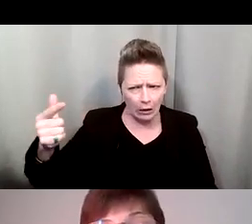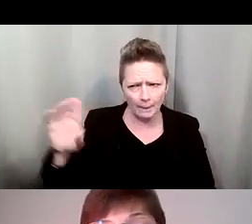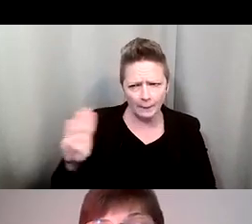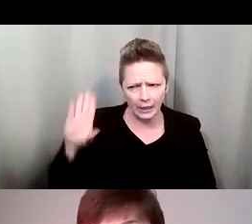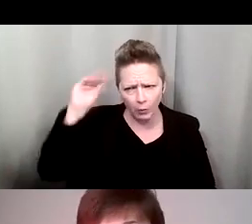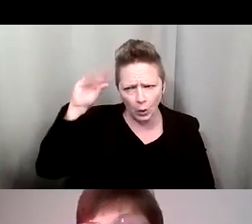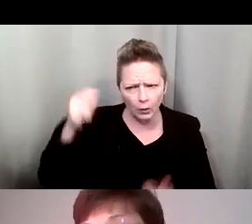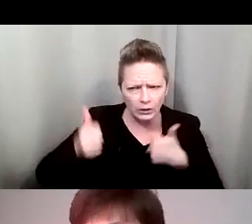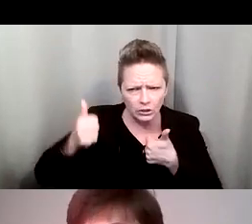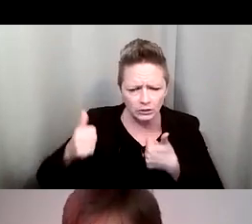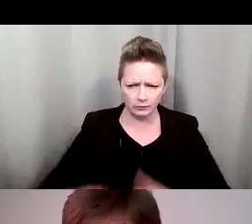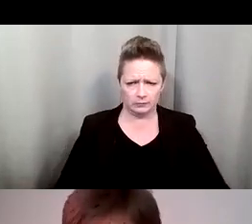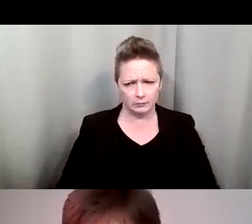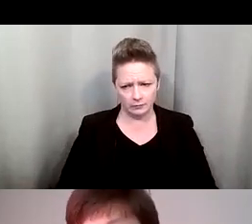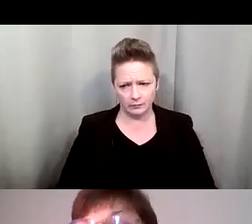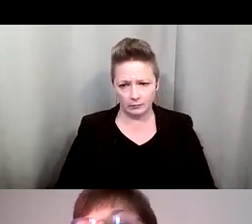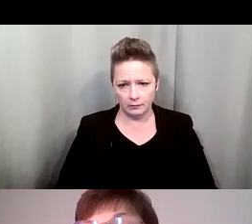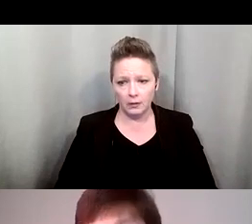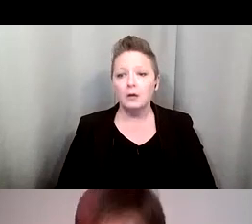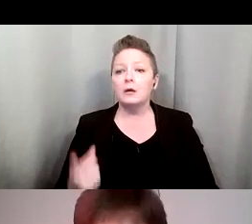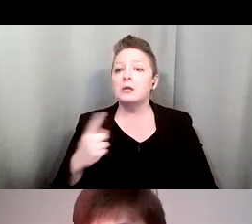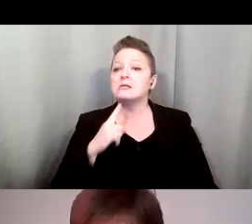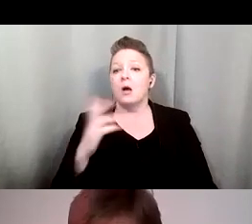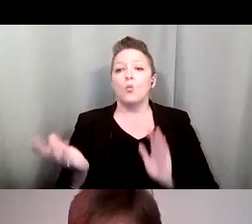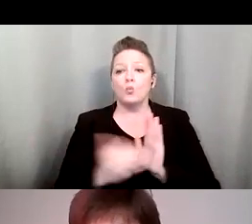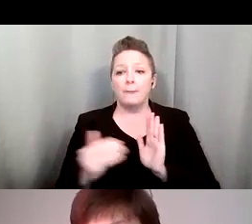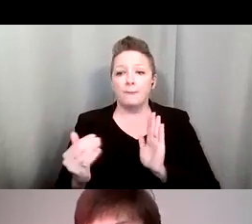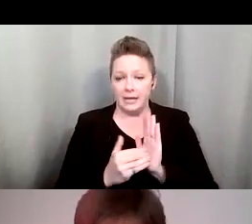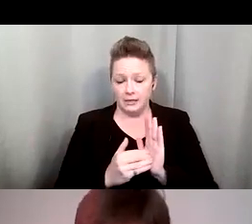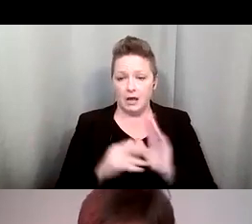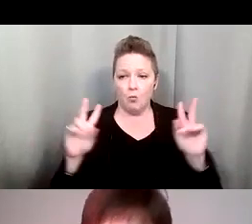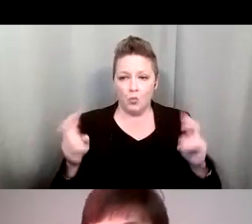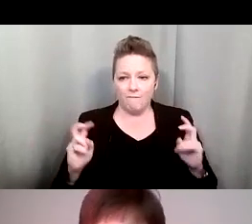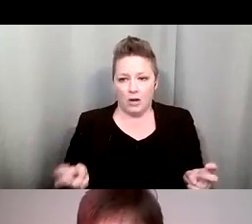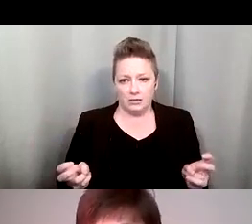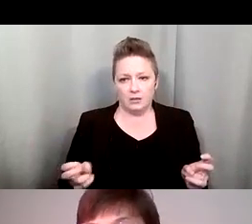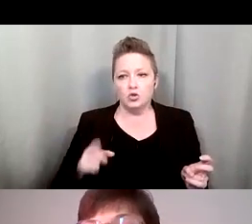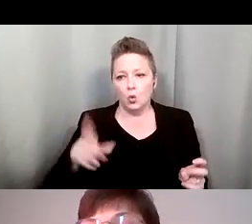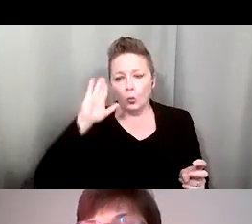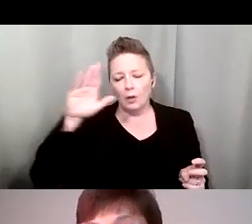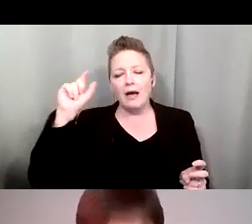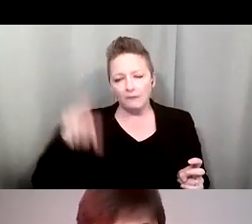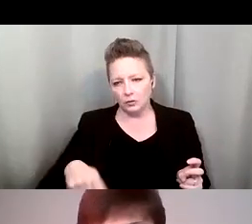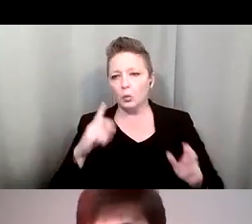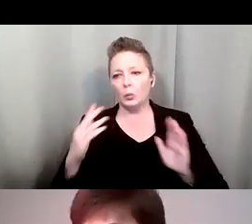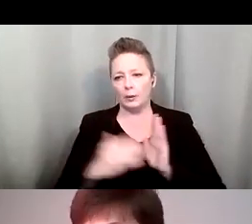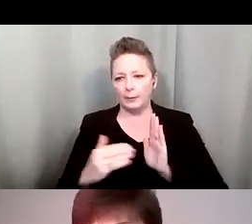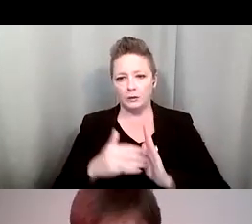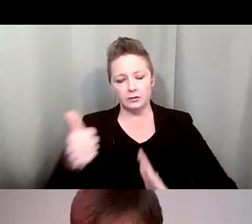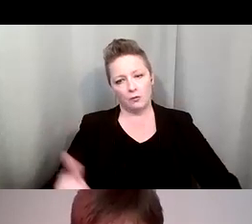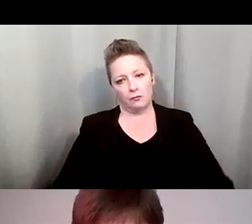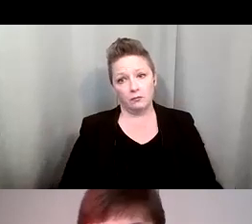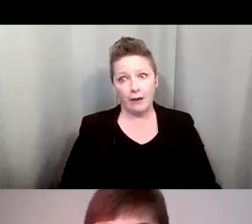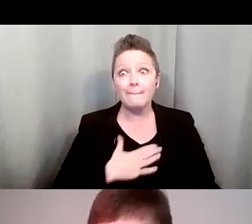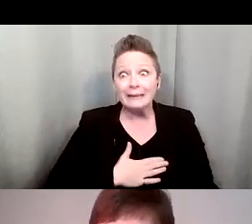Next, repeat and rephrase. Do expect that. You will need to repeat. And please